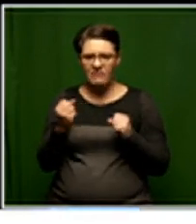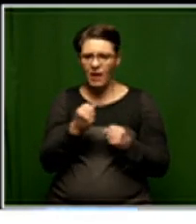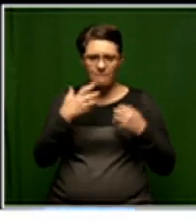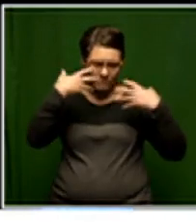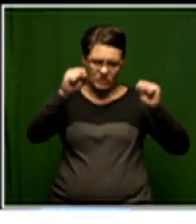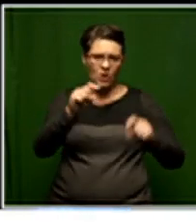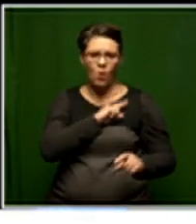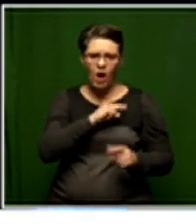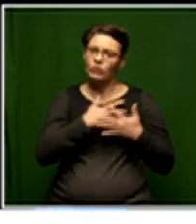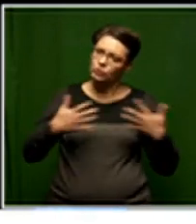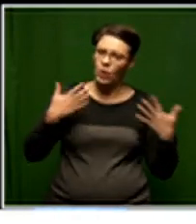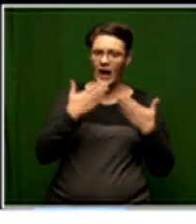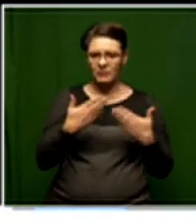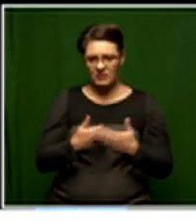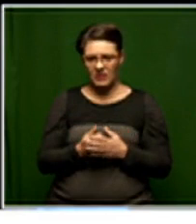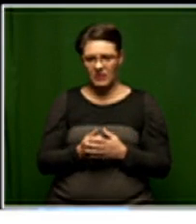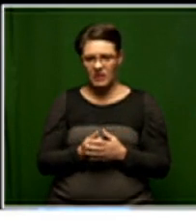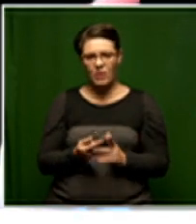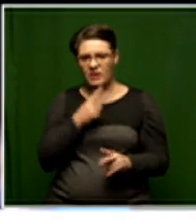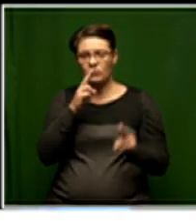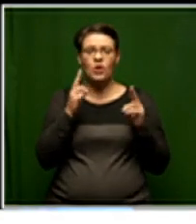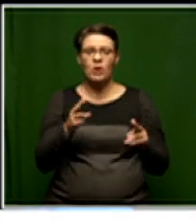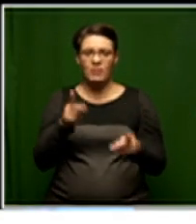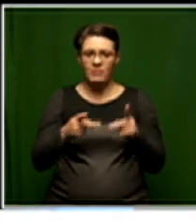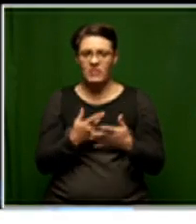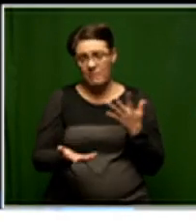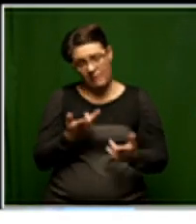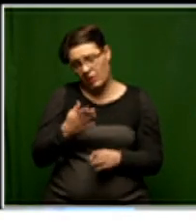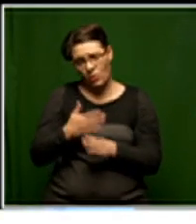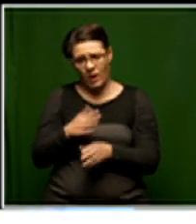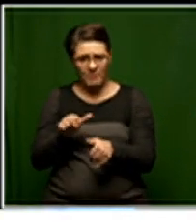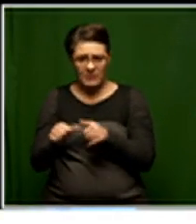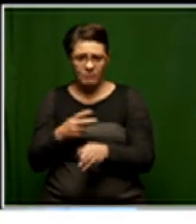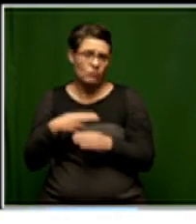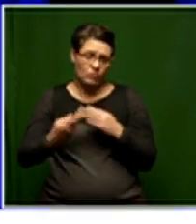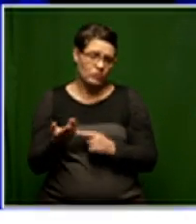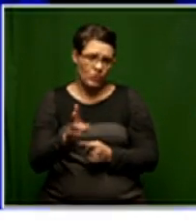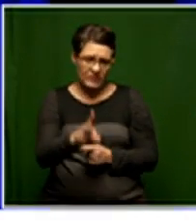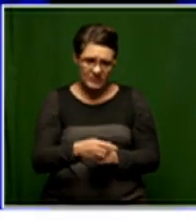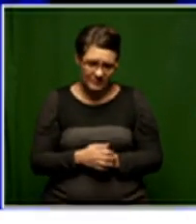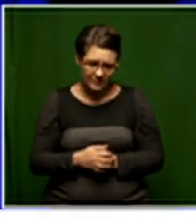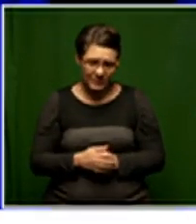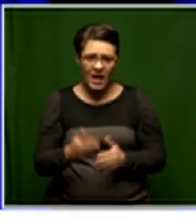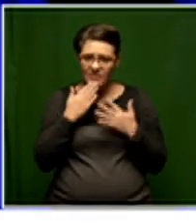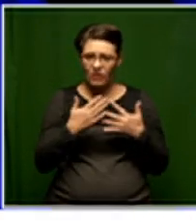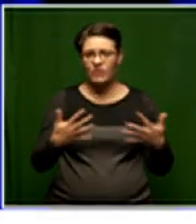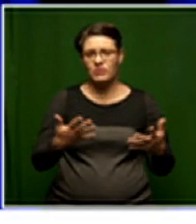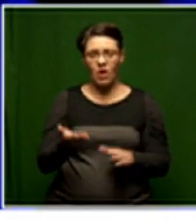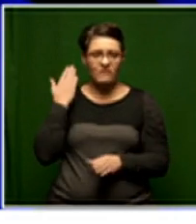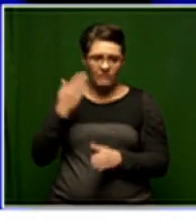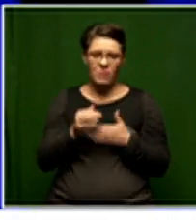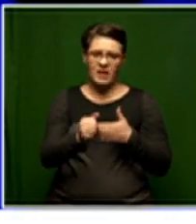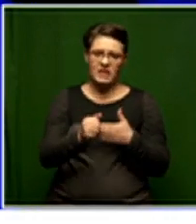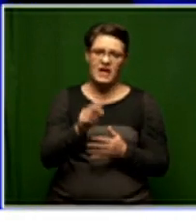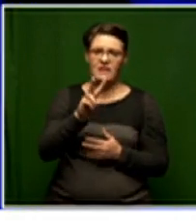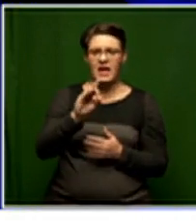become presidents because they're too academic. You might get to the normal people, maybe that one would be better, results show that. Dr. Peter Mulder, thank you very much indeed. Former leader of